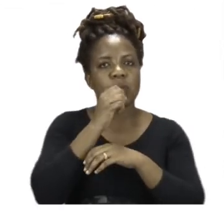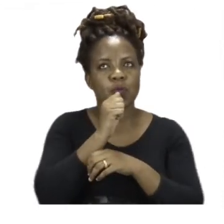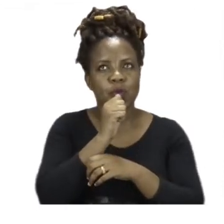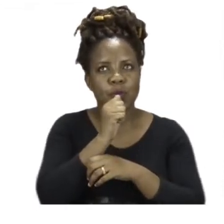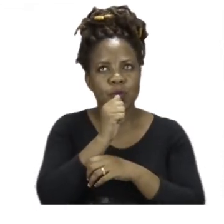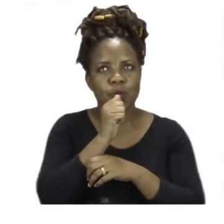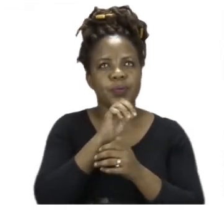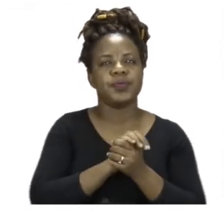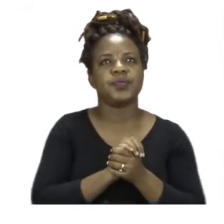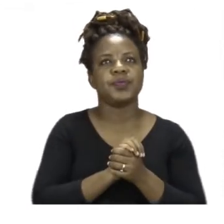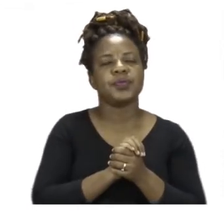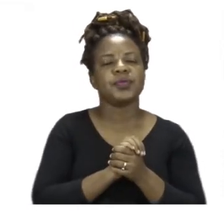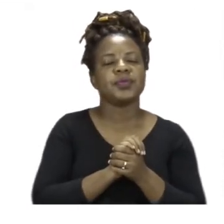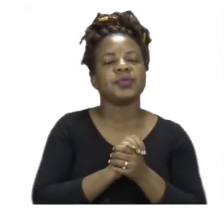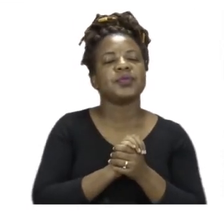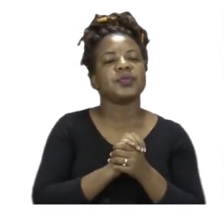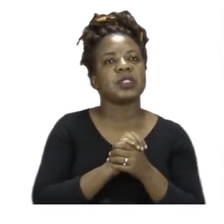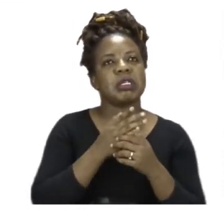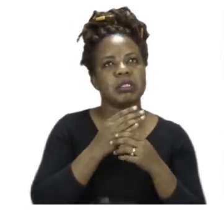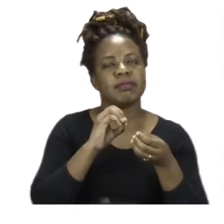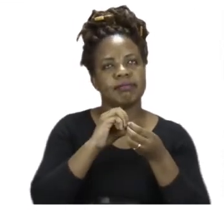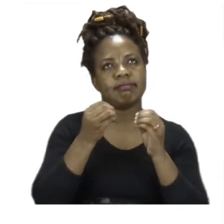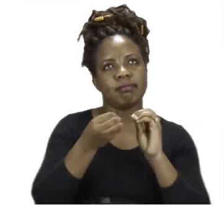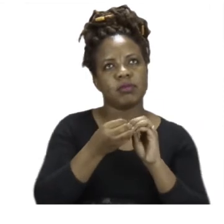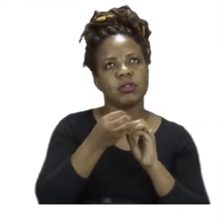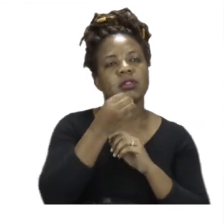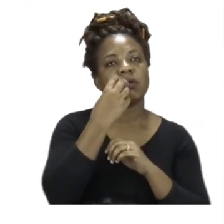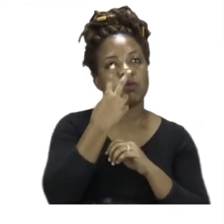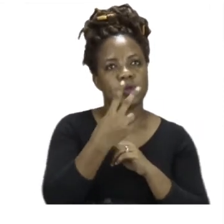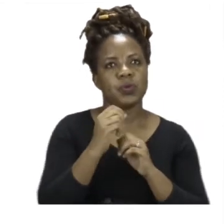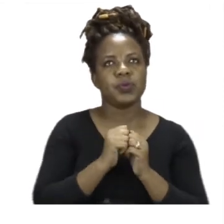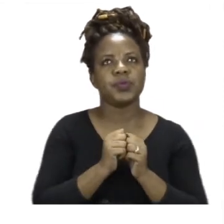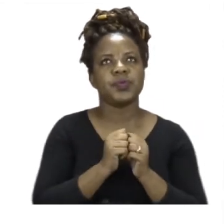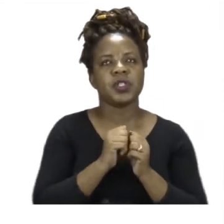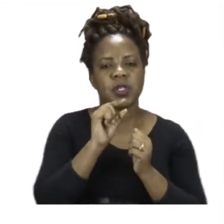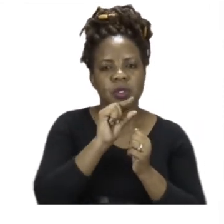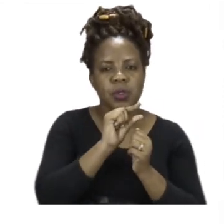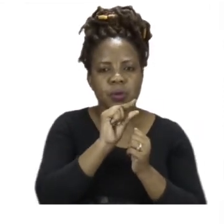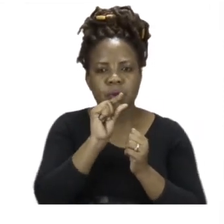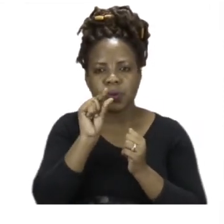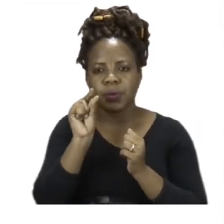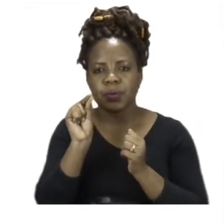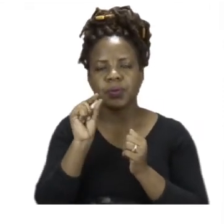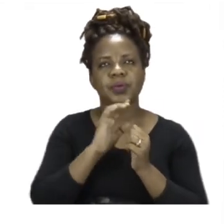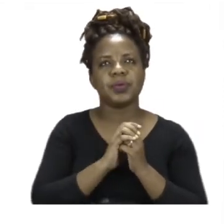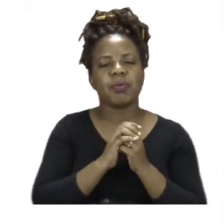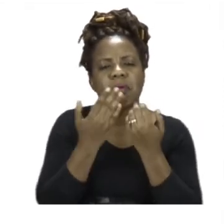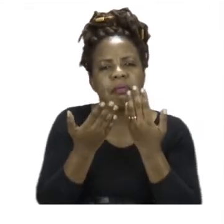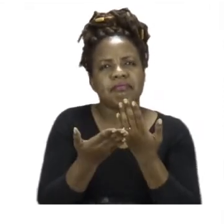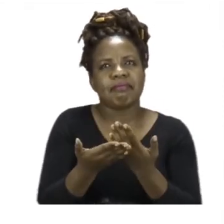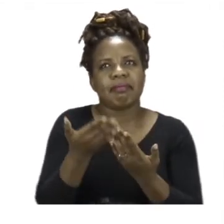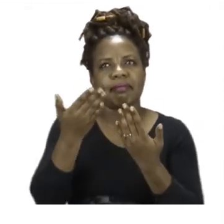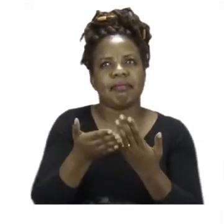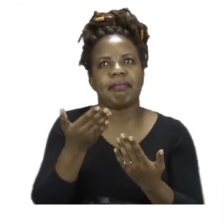very sure that the feather is very light. That's where the saying as light as a feather comes from.